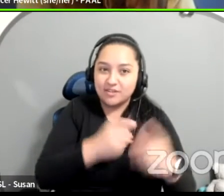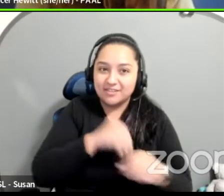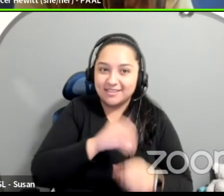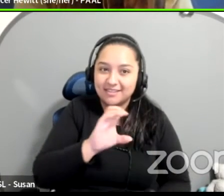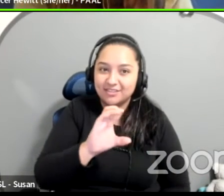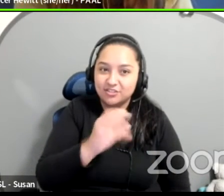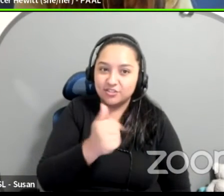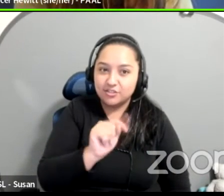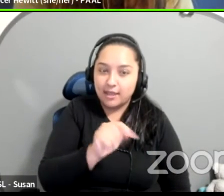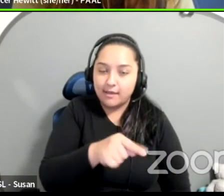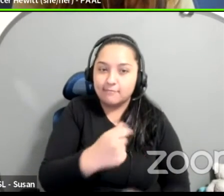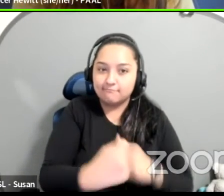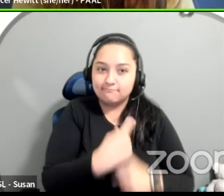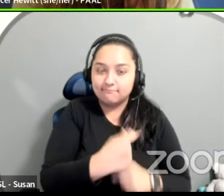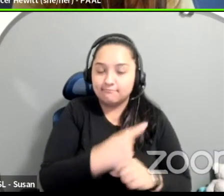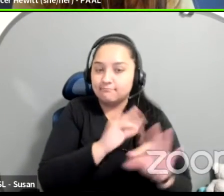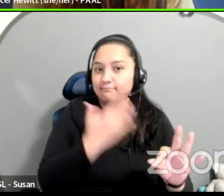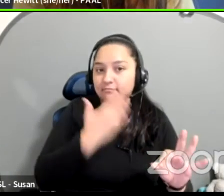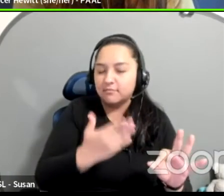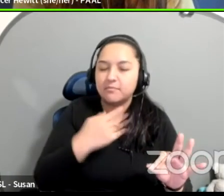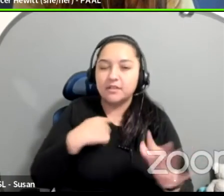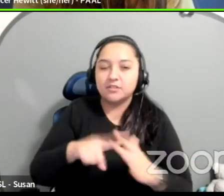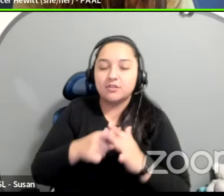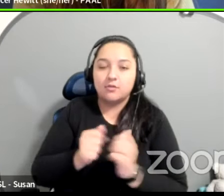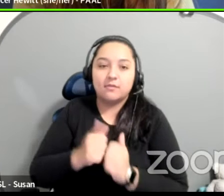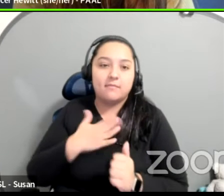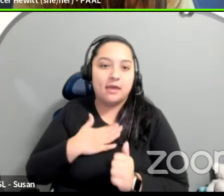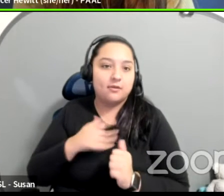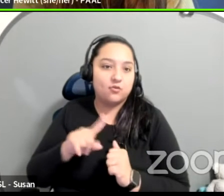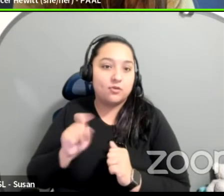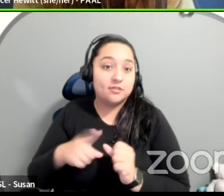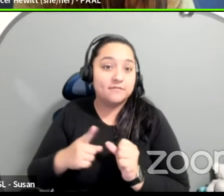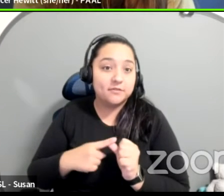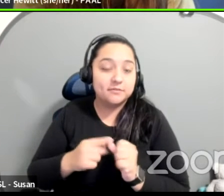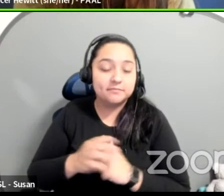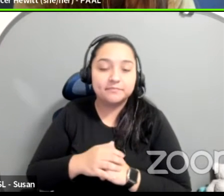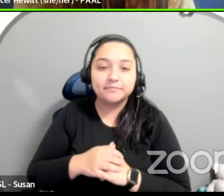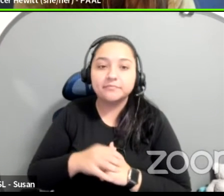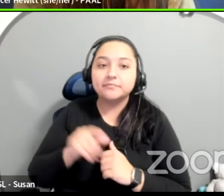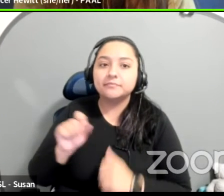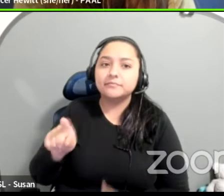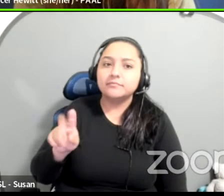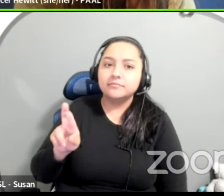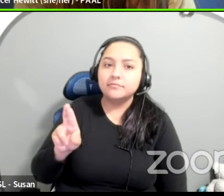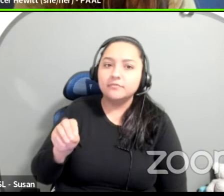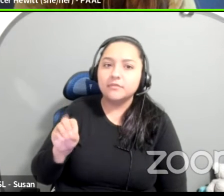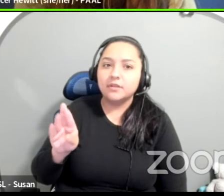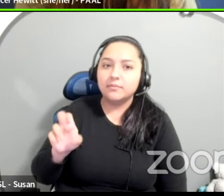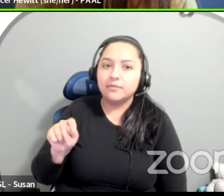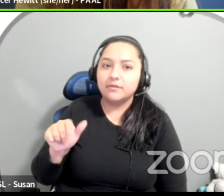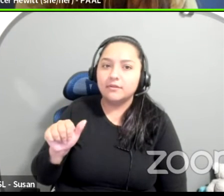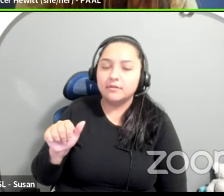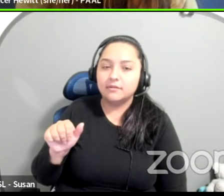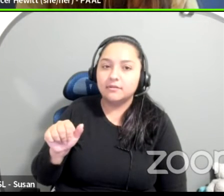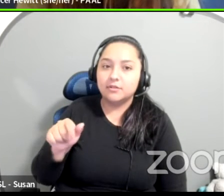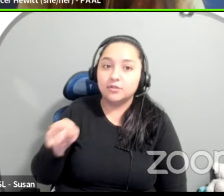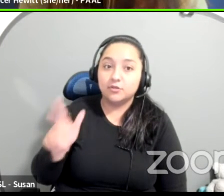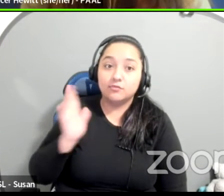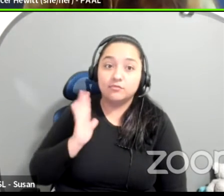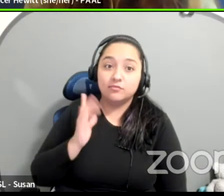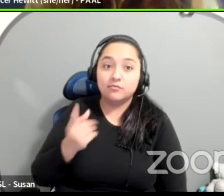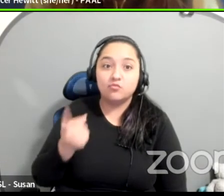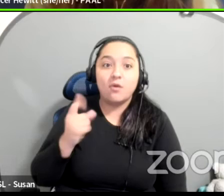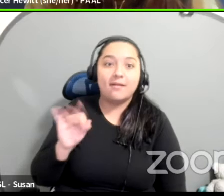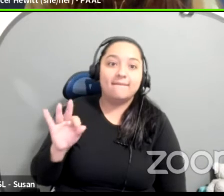mine to kind of prime it. Um, Roberta, even before though you had the caregiver revelation, you were one of the leading voices,